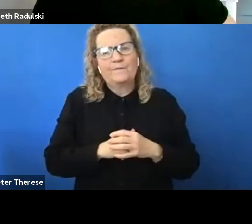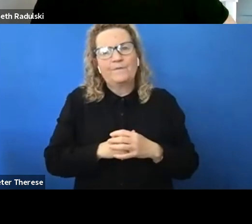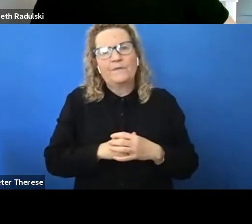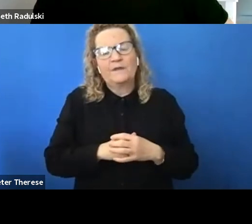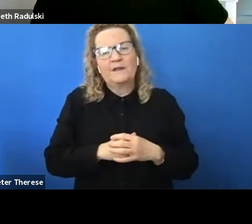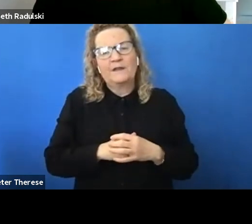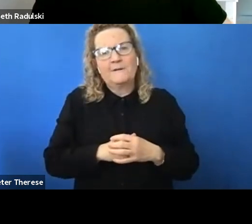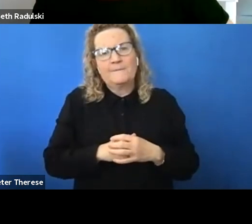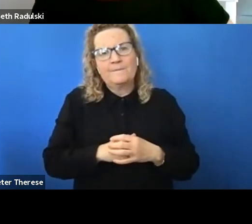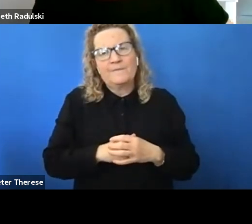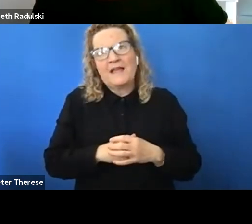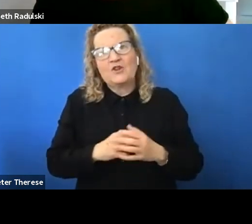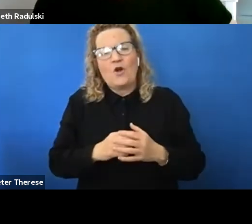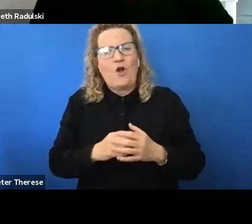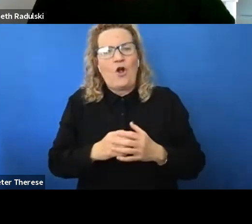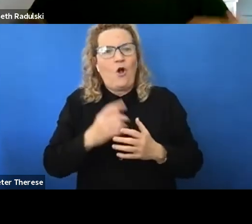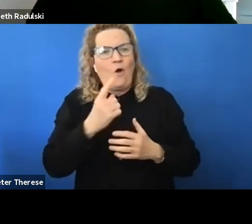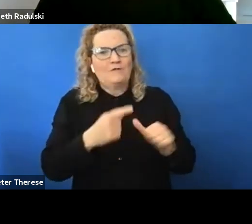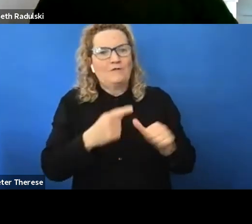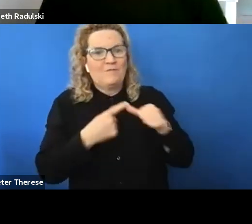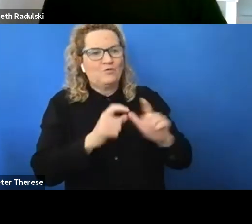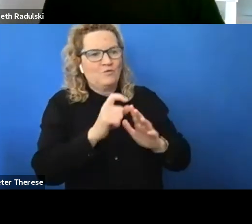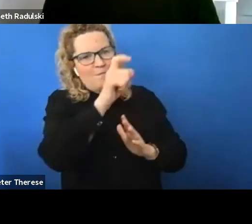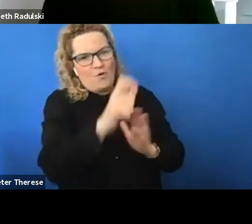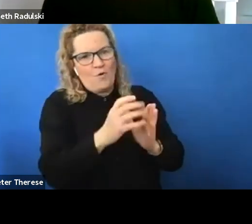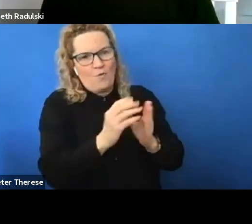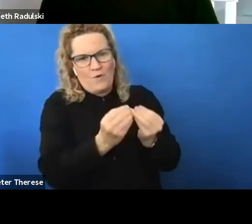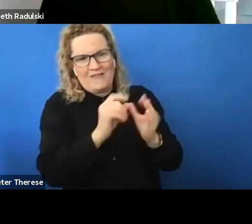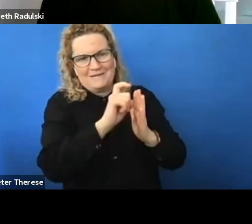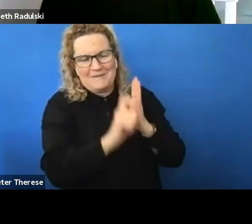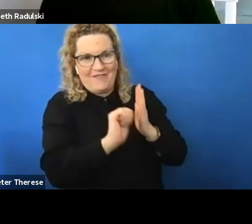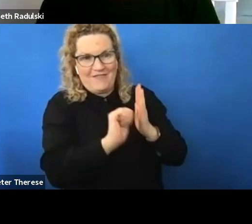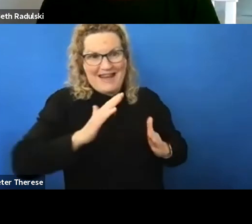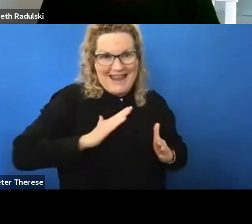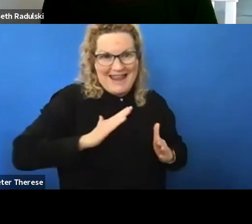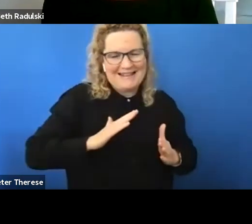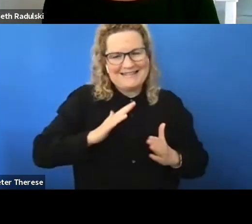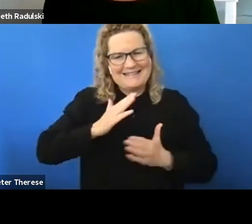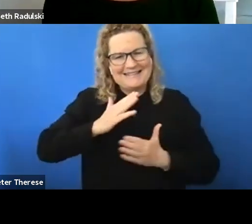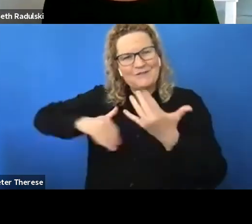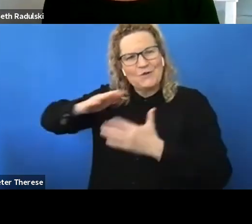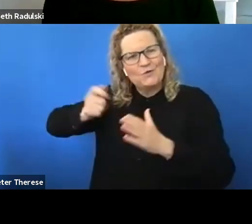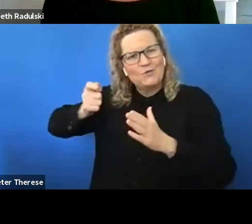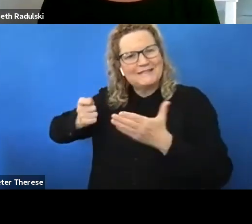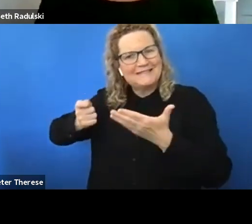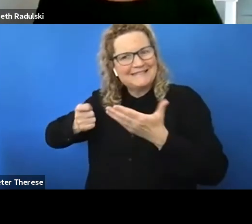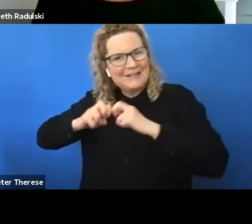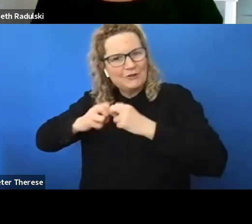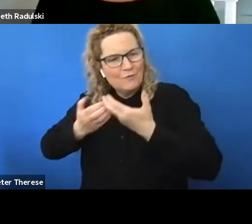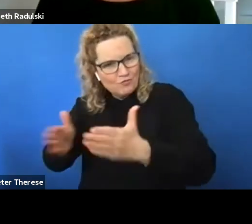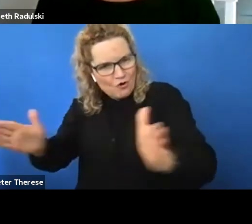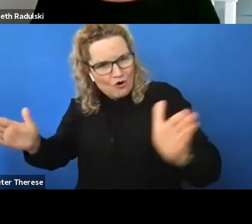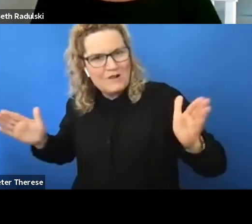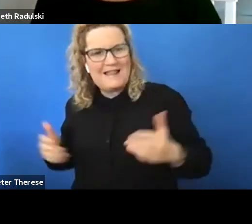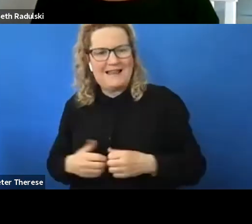disabled and responding to their needs but it's actually about a social justice issue more broadly thanks beth i'll open